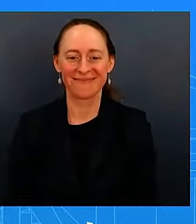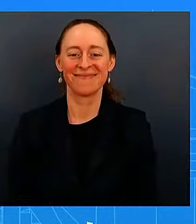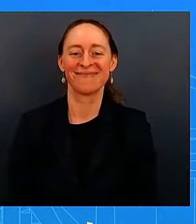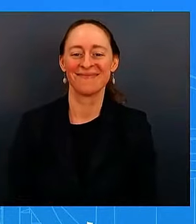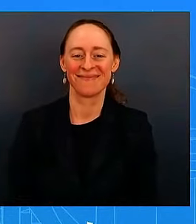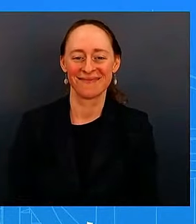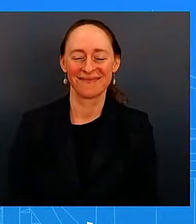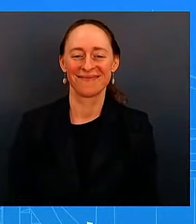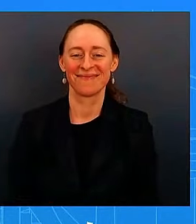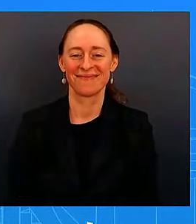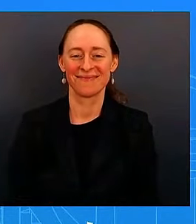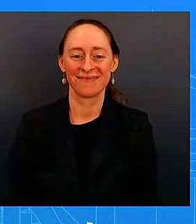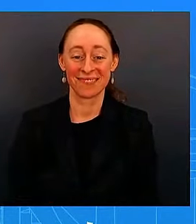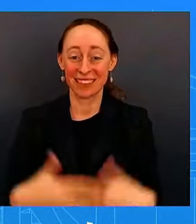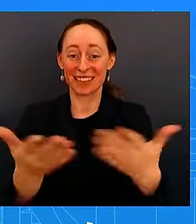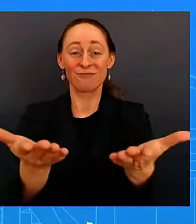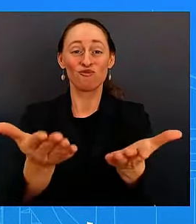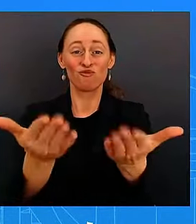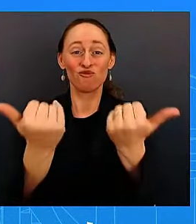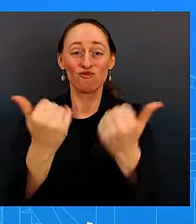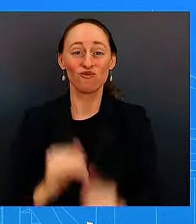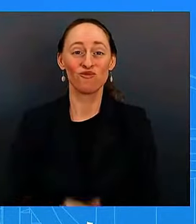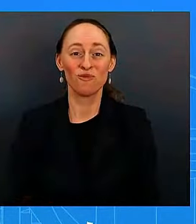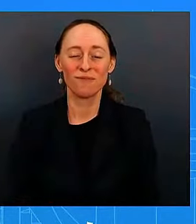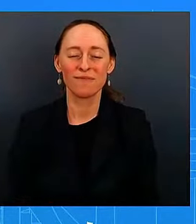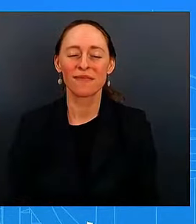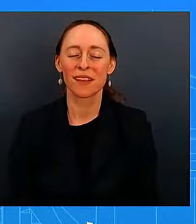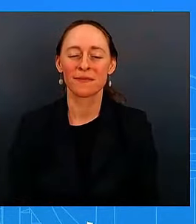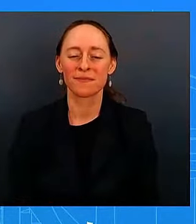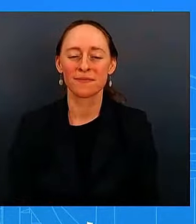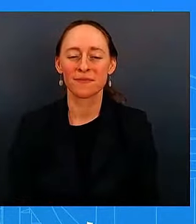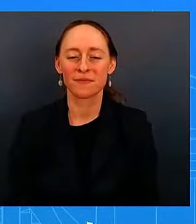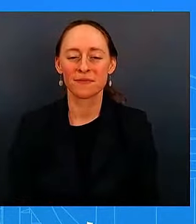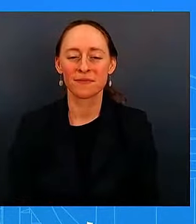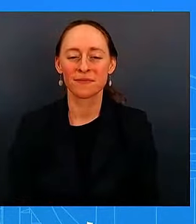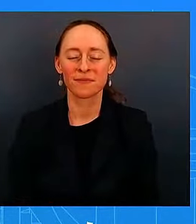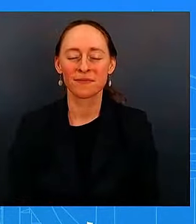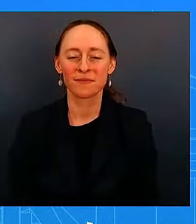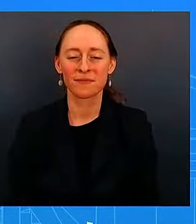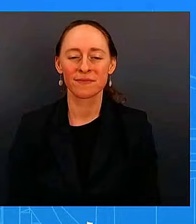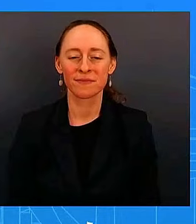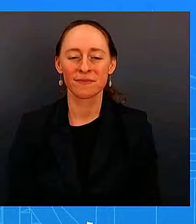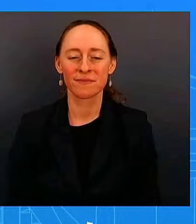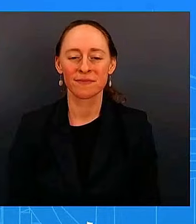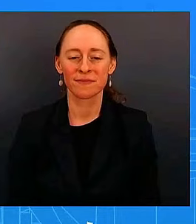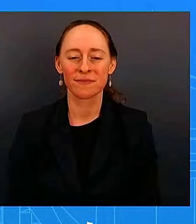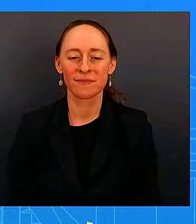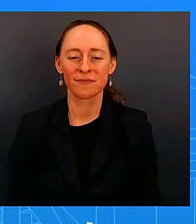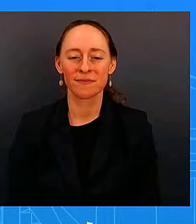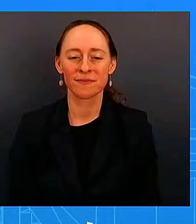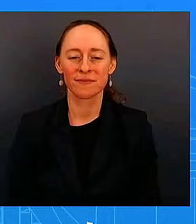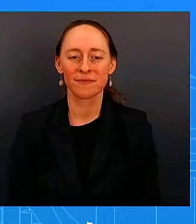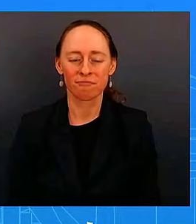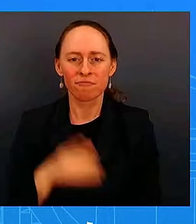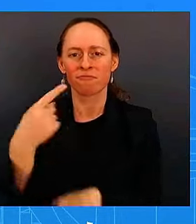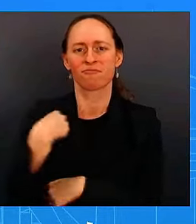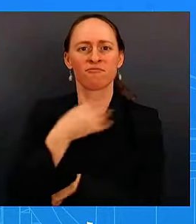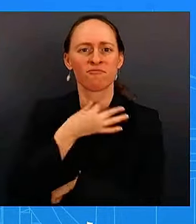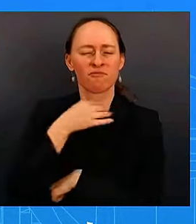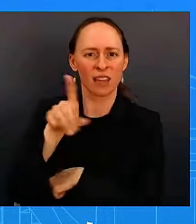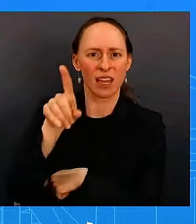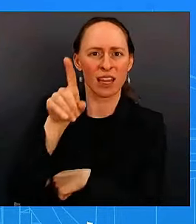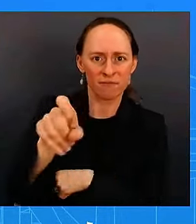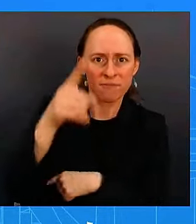uh thanks green uh first for you um escalating tensions uh from all the israel uh levy's border uh this morning uh